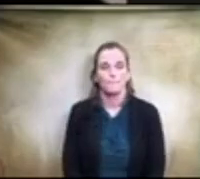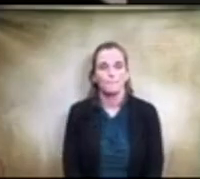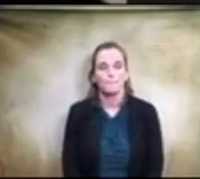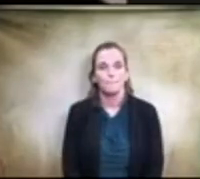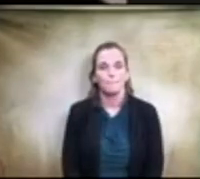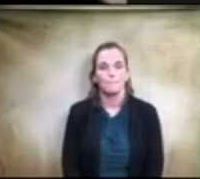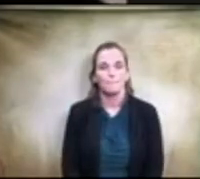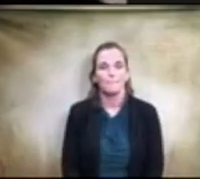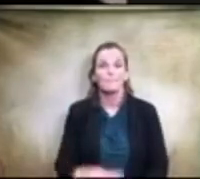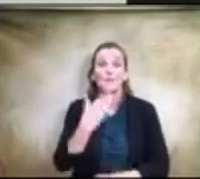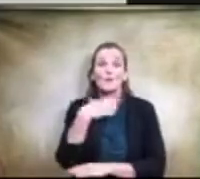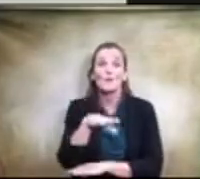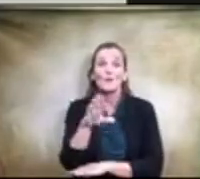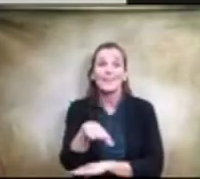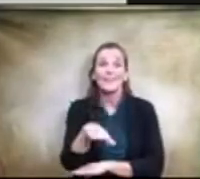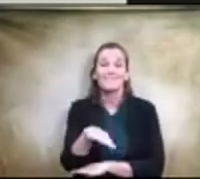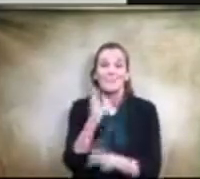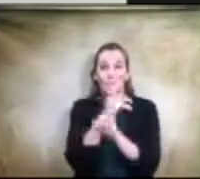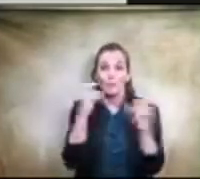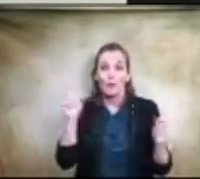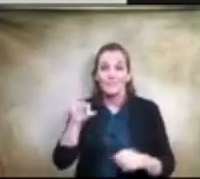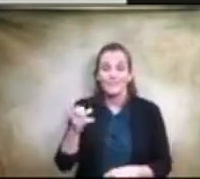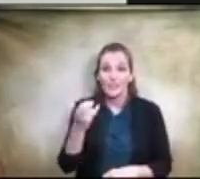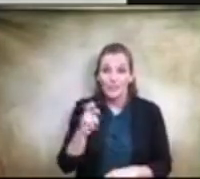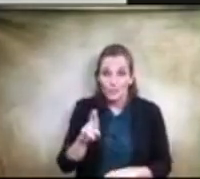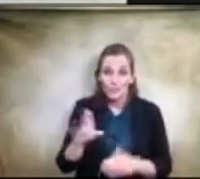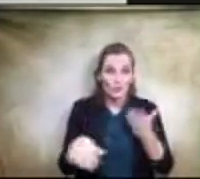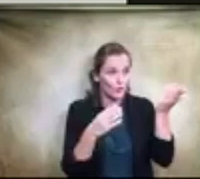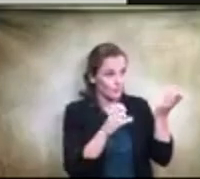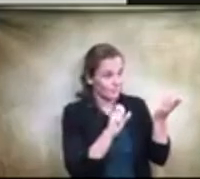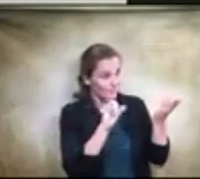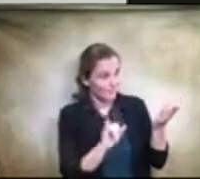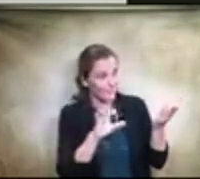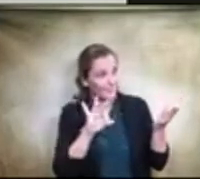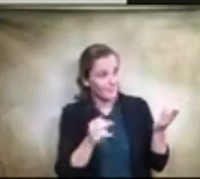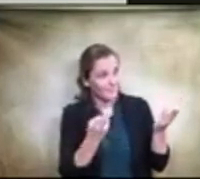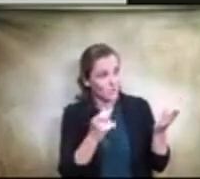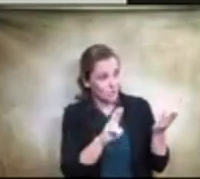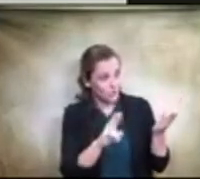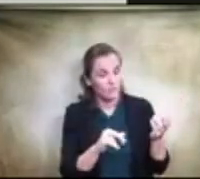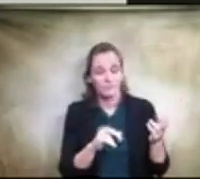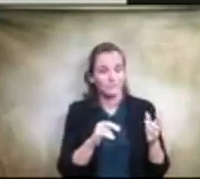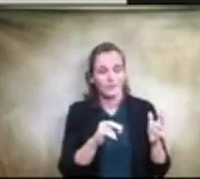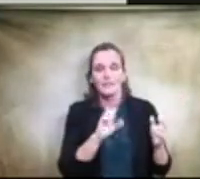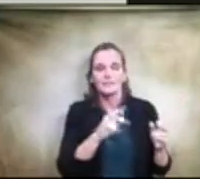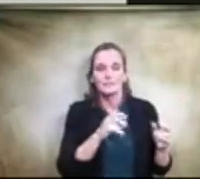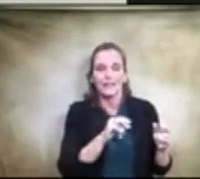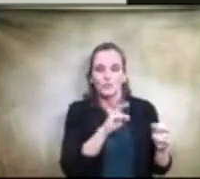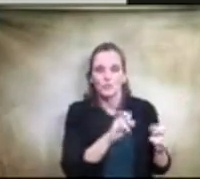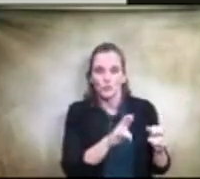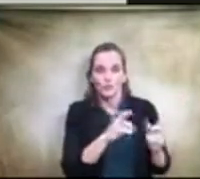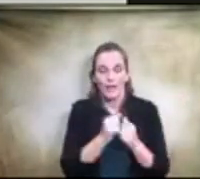Good evening, President Fisher, Dr. Spencer, and Board of Trustees. I believe I'm able to share my